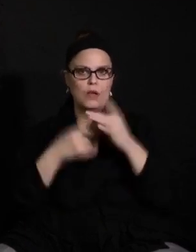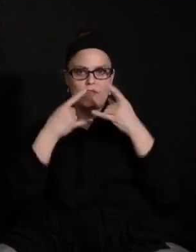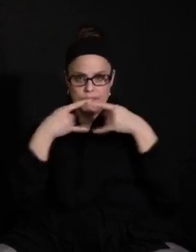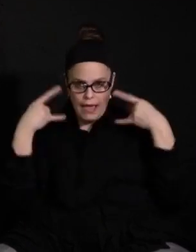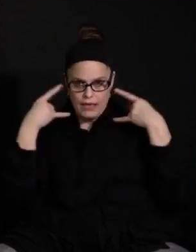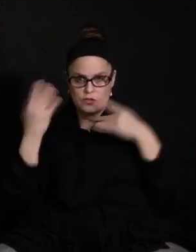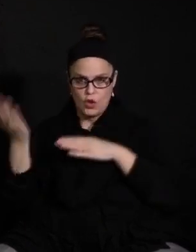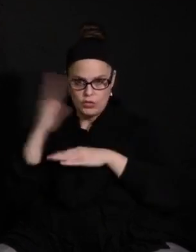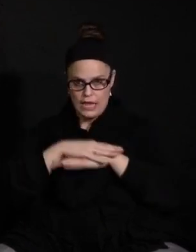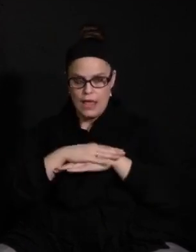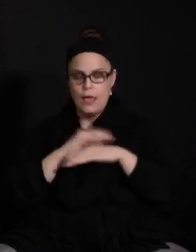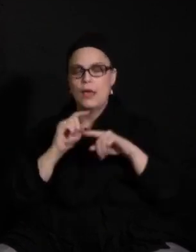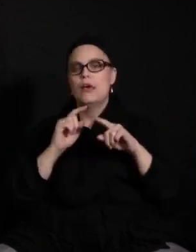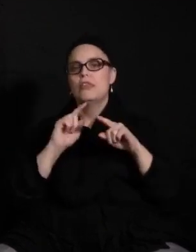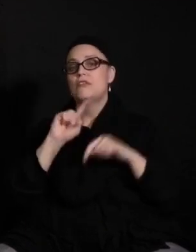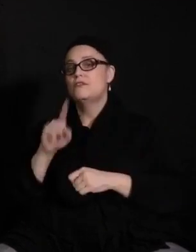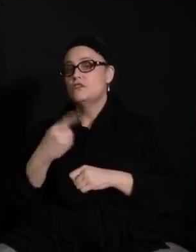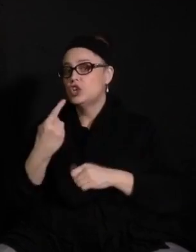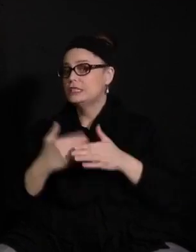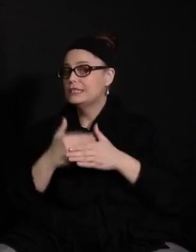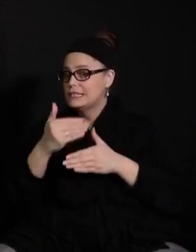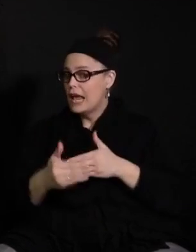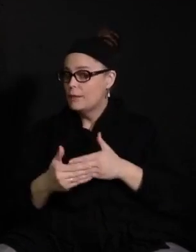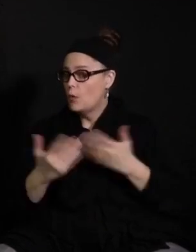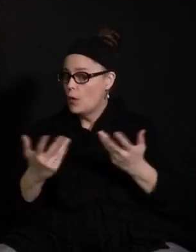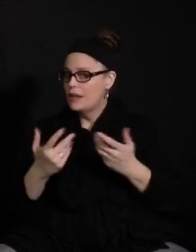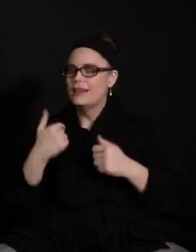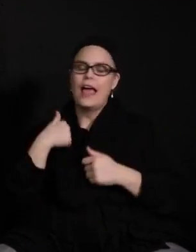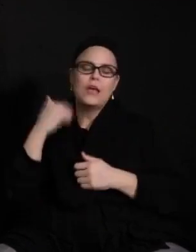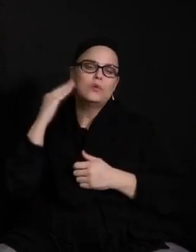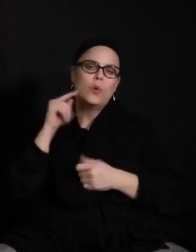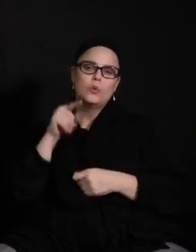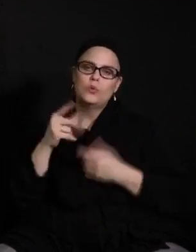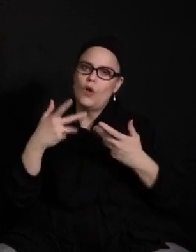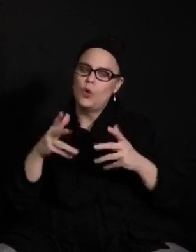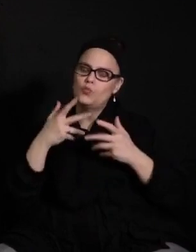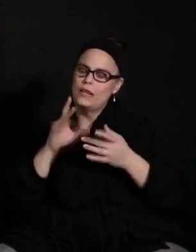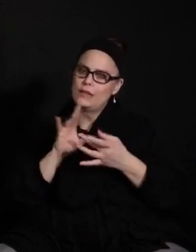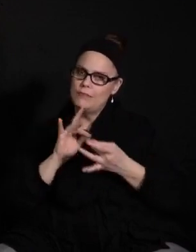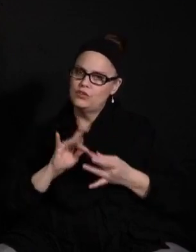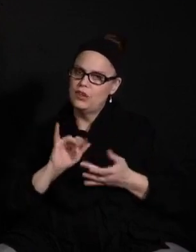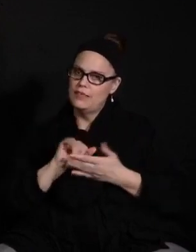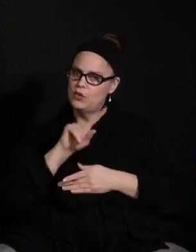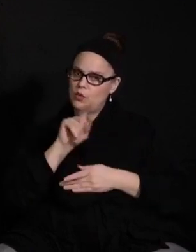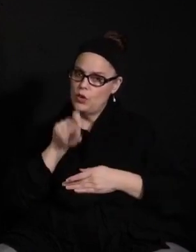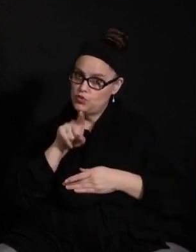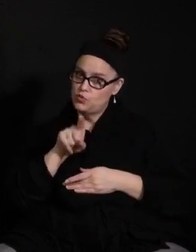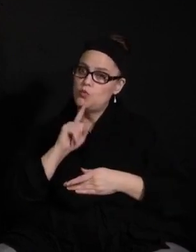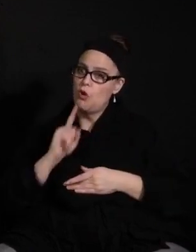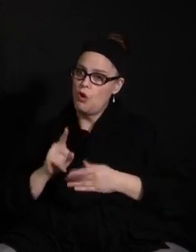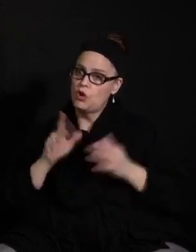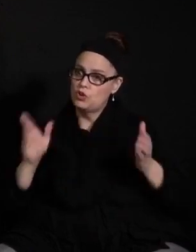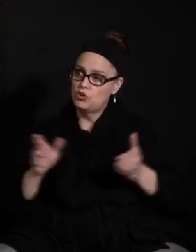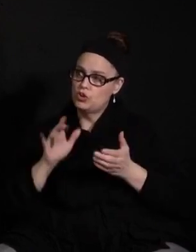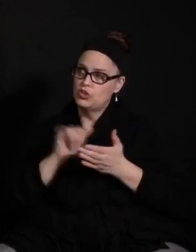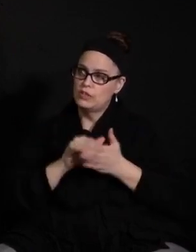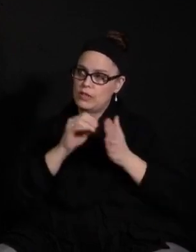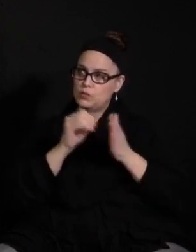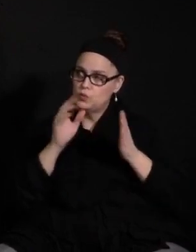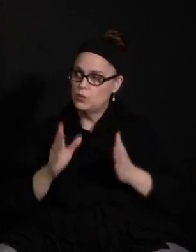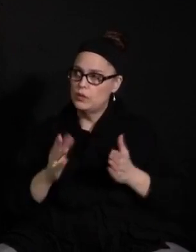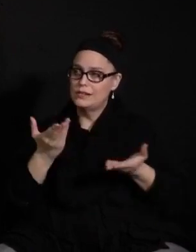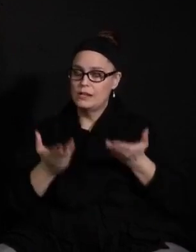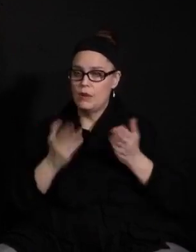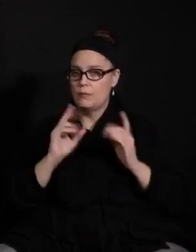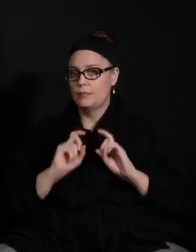And so the first step would be I know you're already mentioned in your question that you are encouraging that student and probably giving